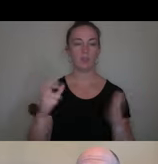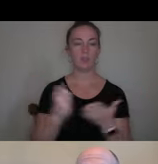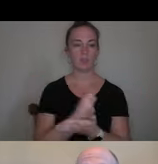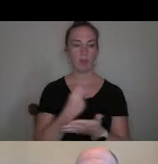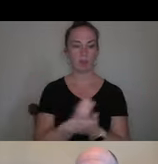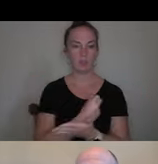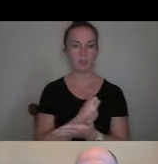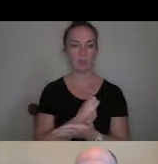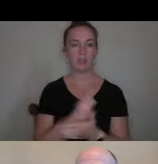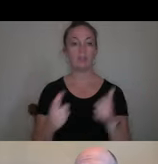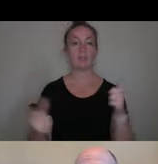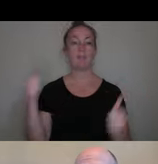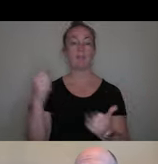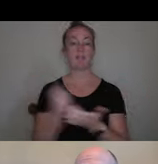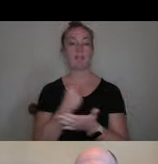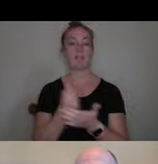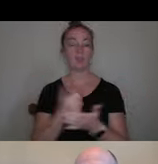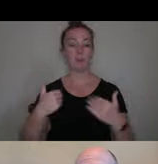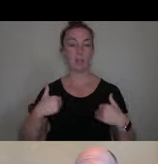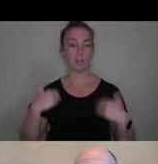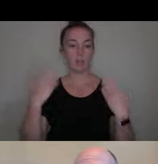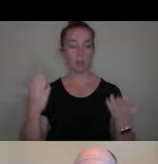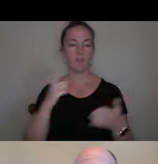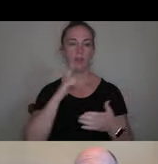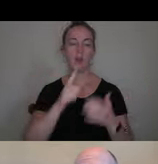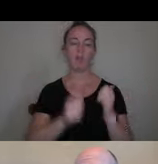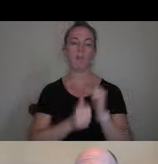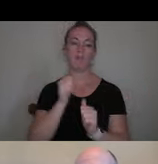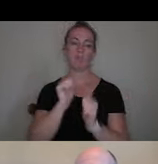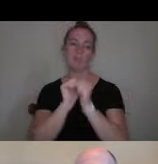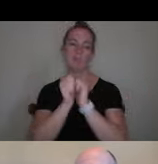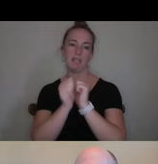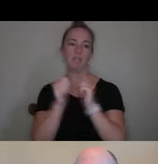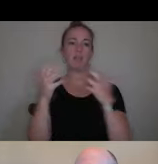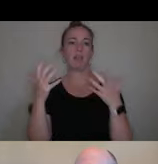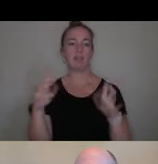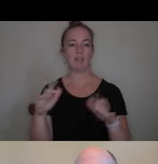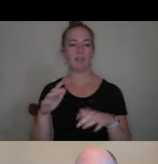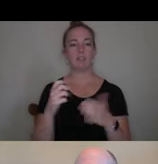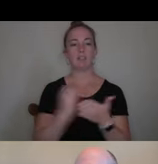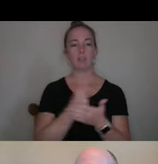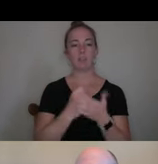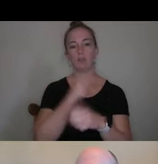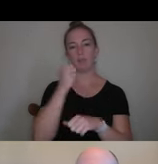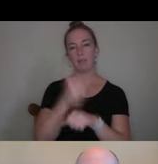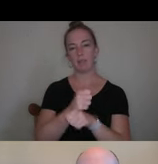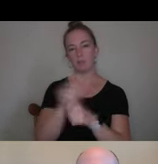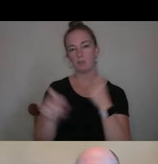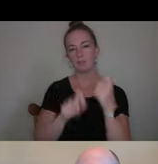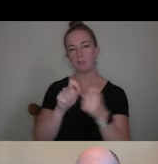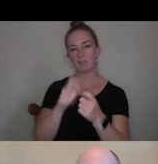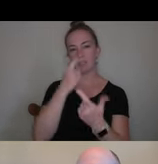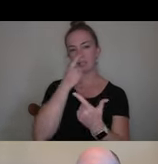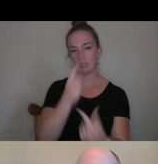the, the biggest scholarships we have to offer and naturally the most competitive. And then scholarships based on particular interest